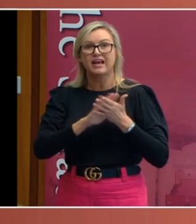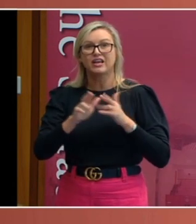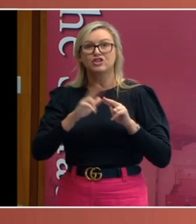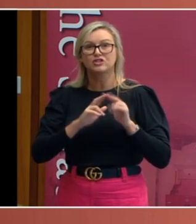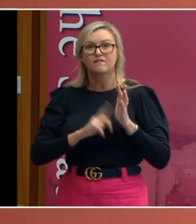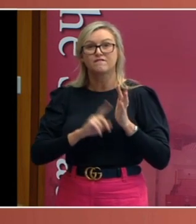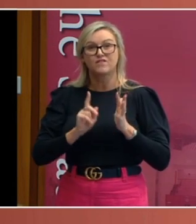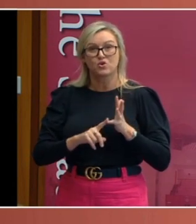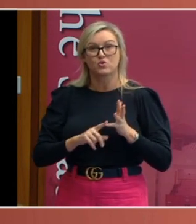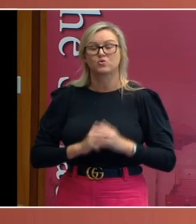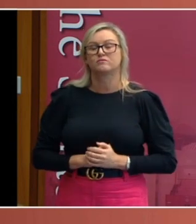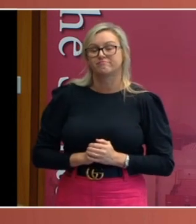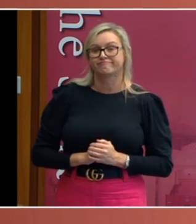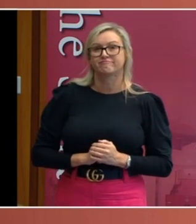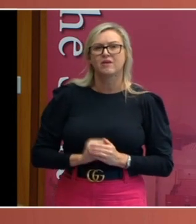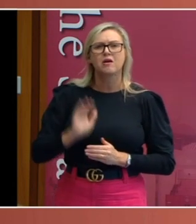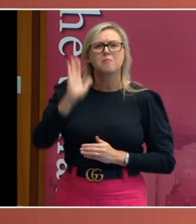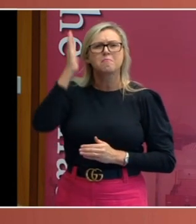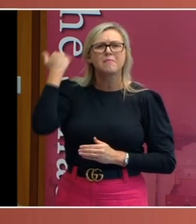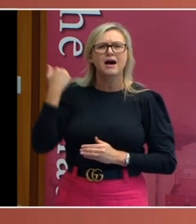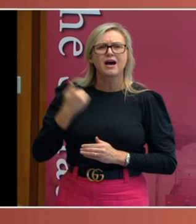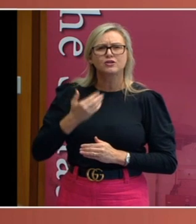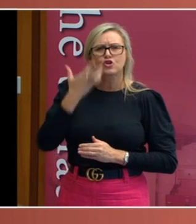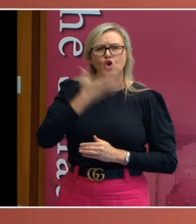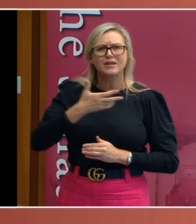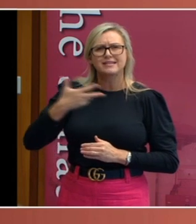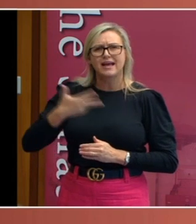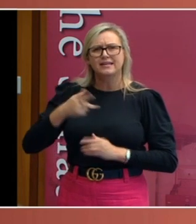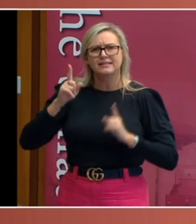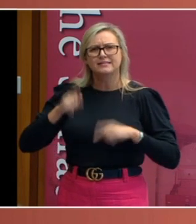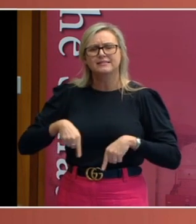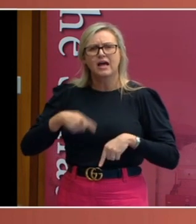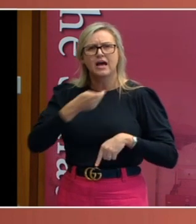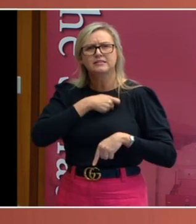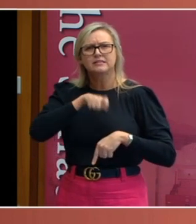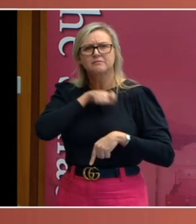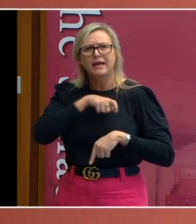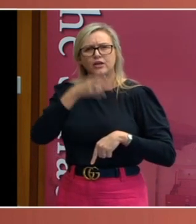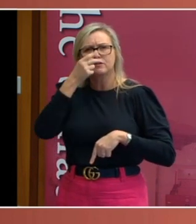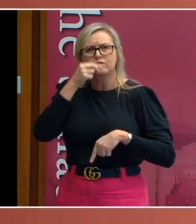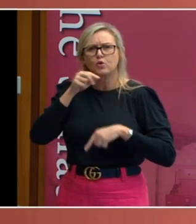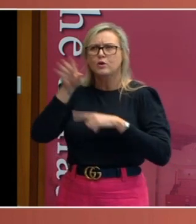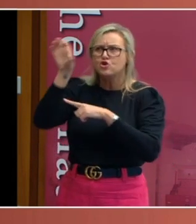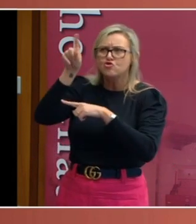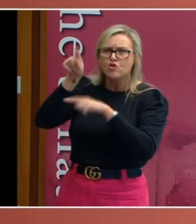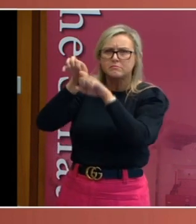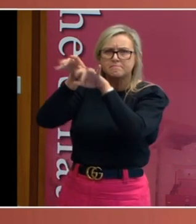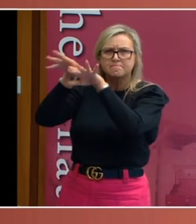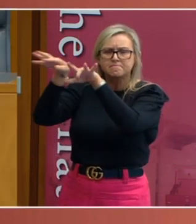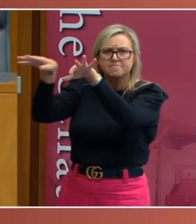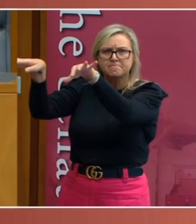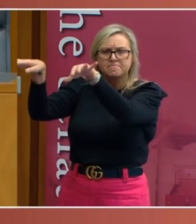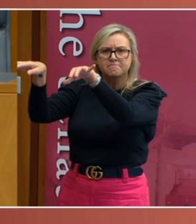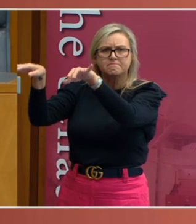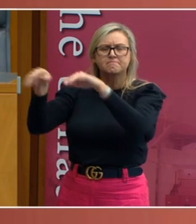flu began to spread in 1918 in Europe and elsewhere, Australia had two levels of protection.